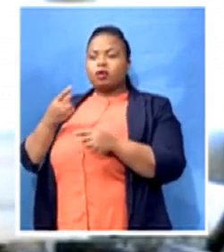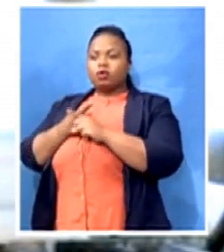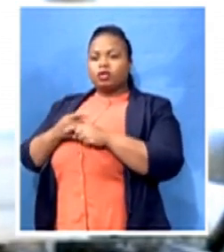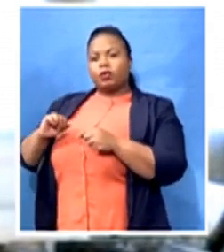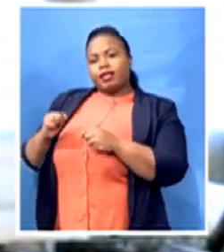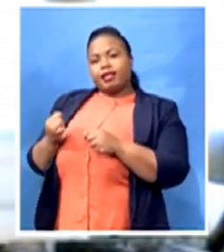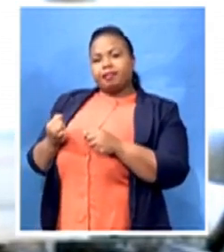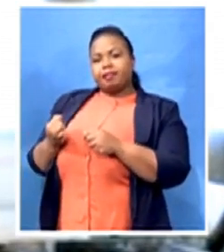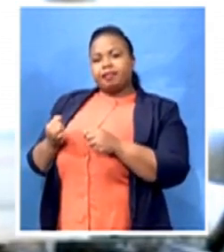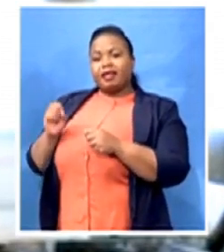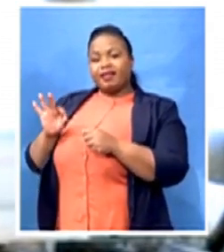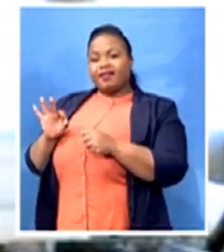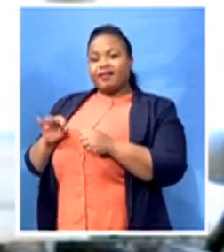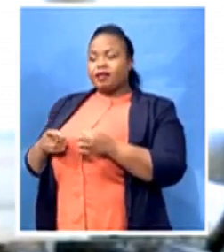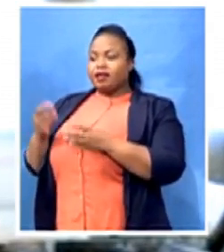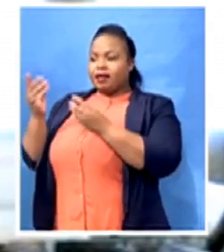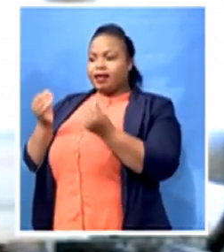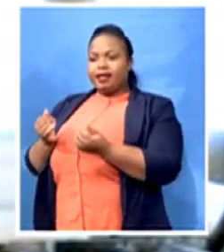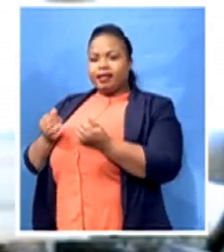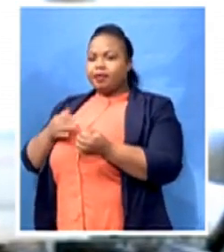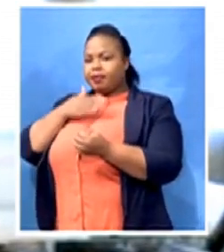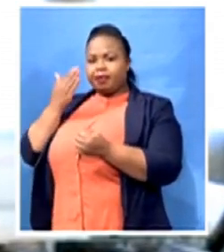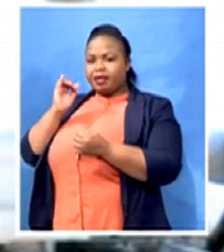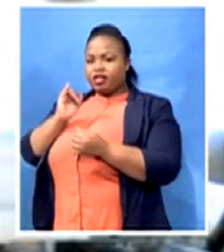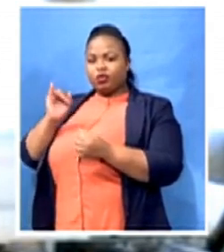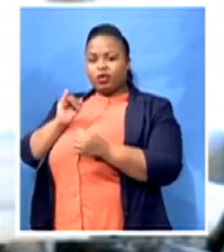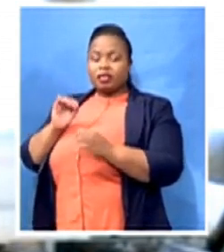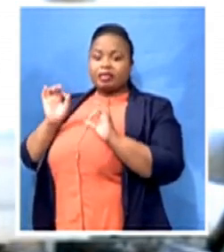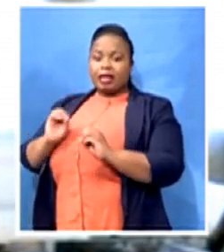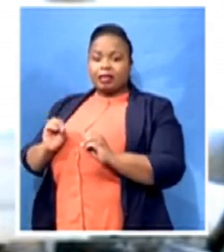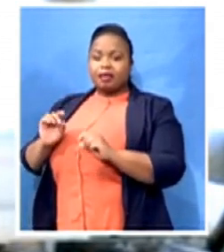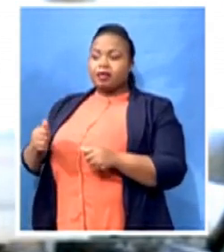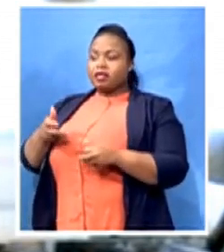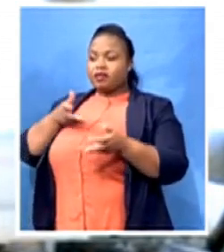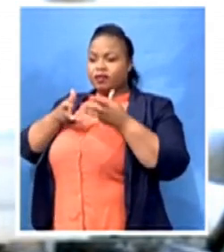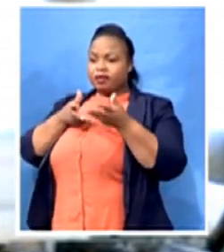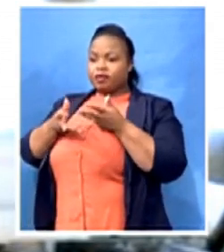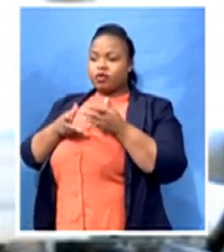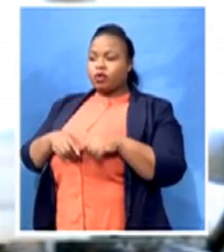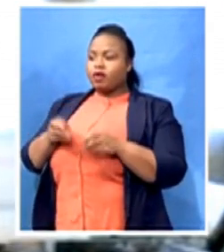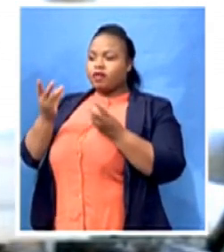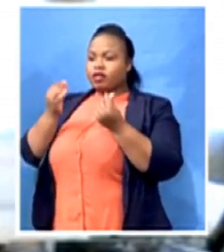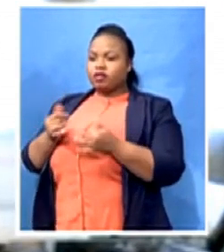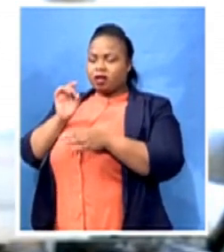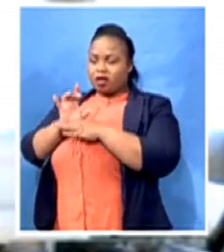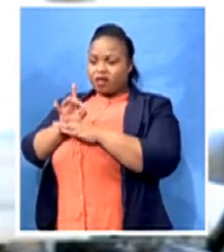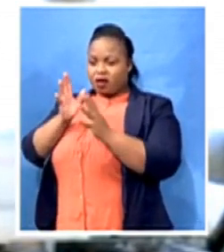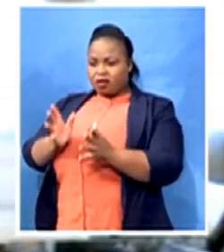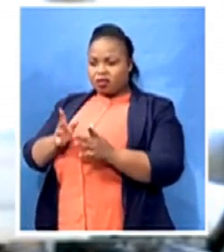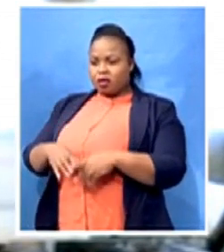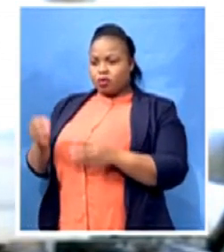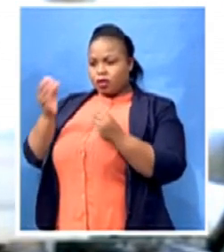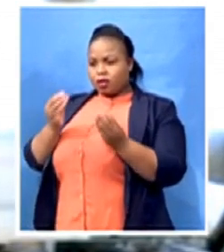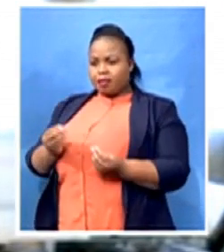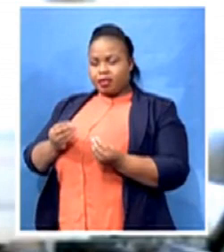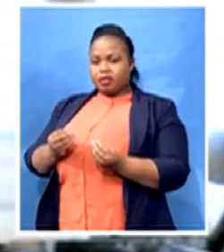But speaking to your broker, speaking to a financial advisor, looking at your numbers is key at this time to make